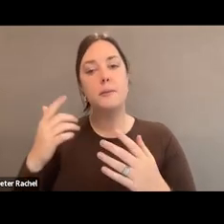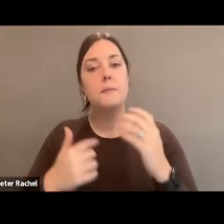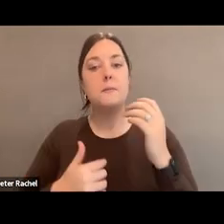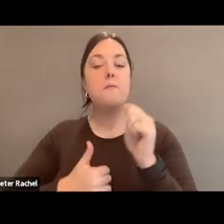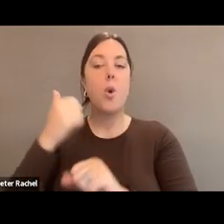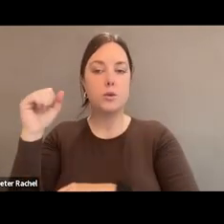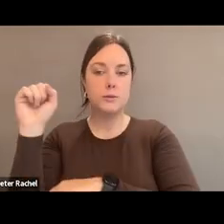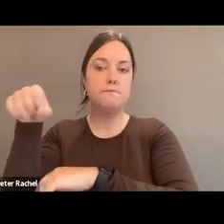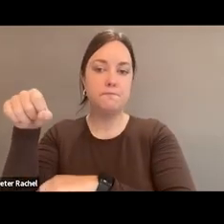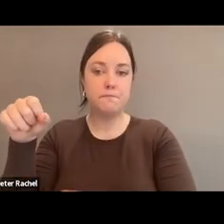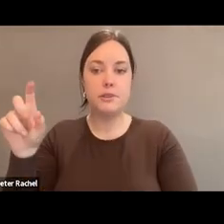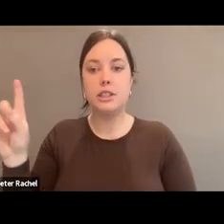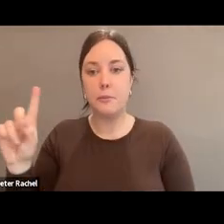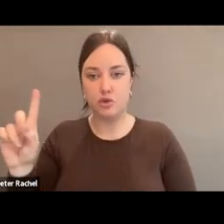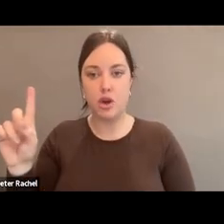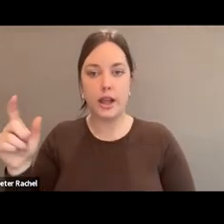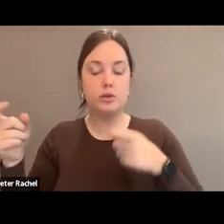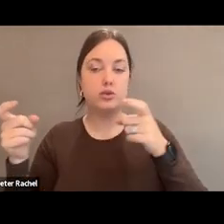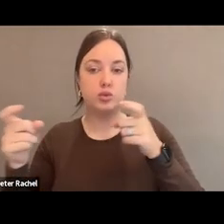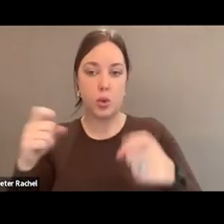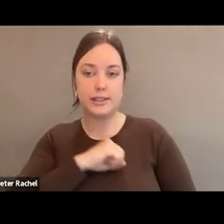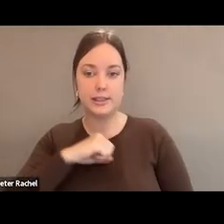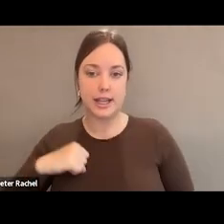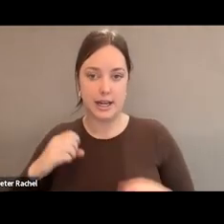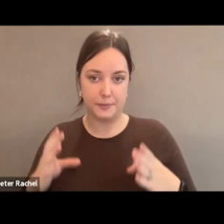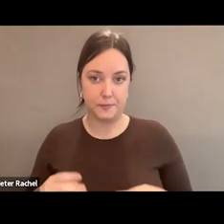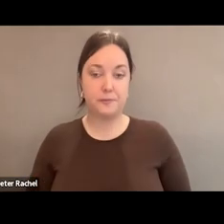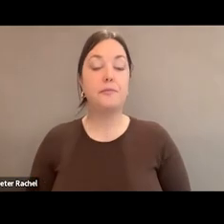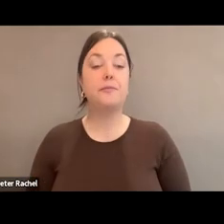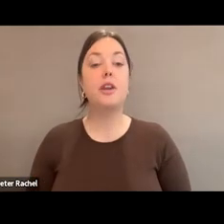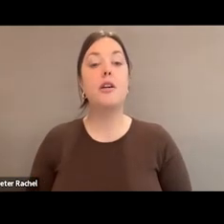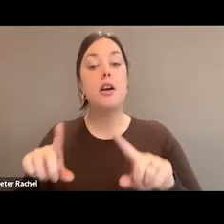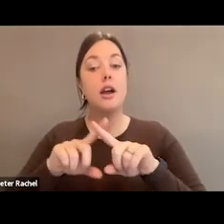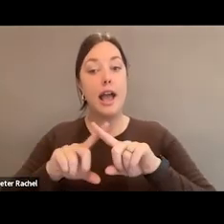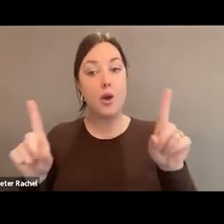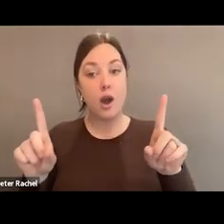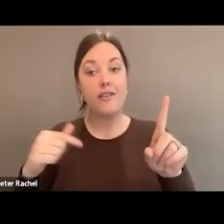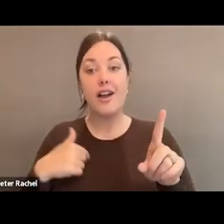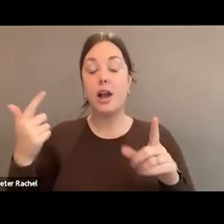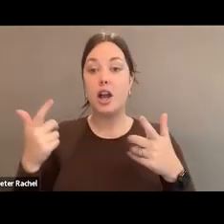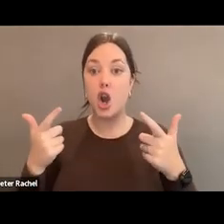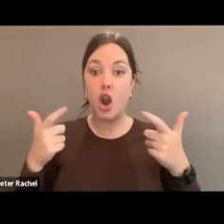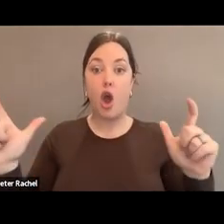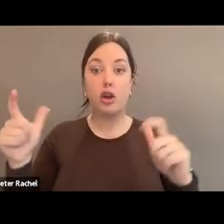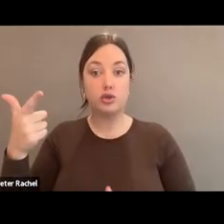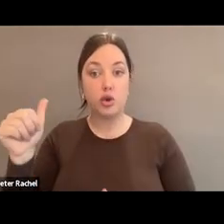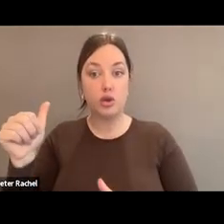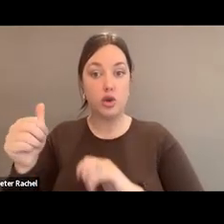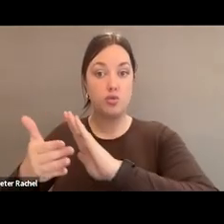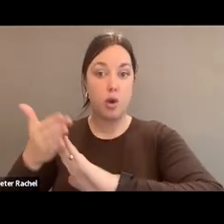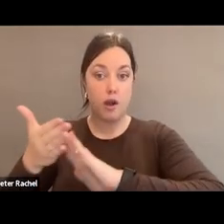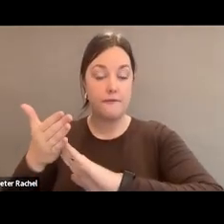controlled, ultimately, Senate. However, there's a big Georgia runoff happening with